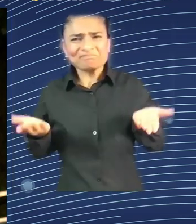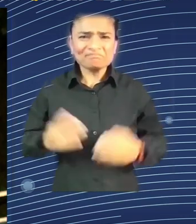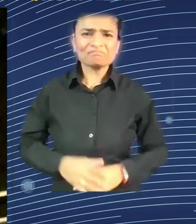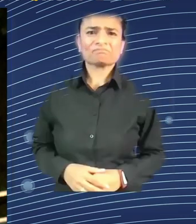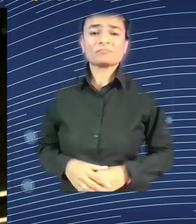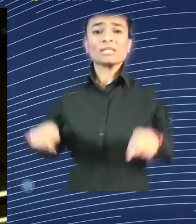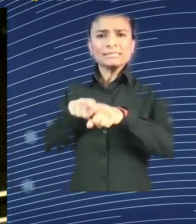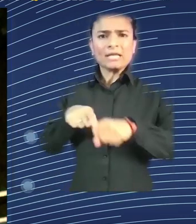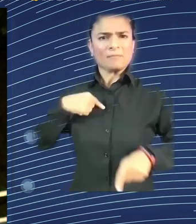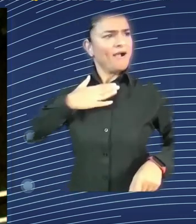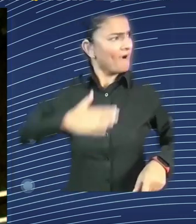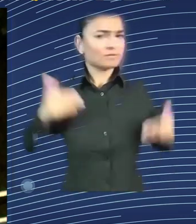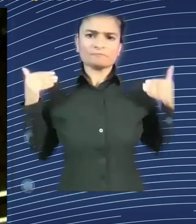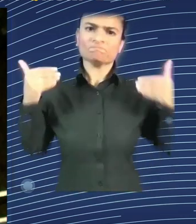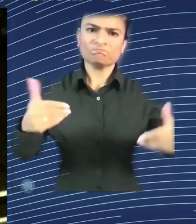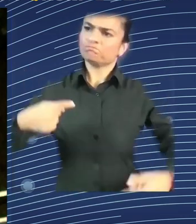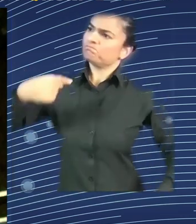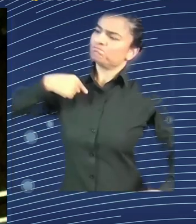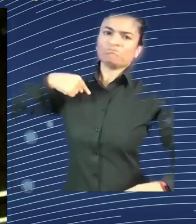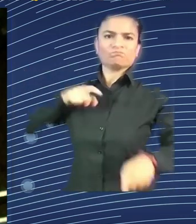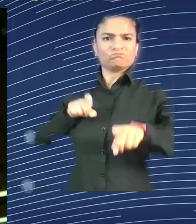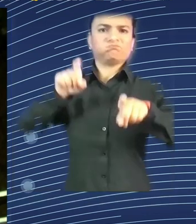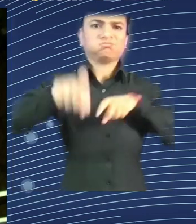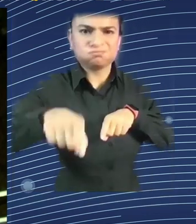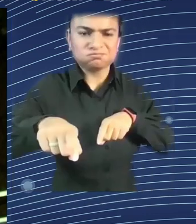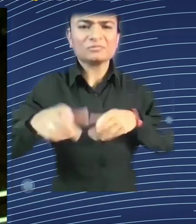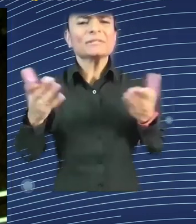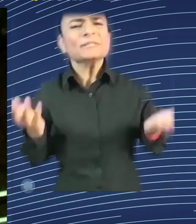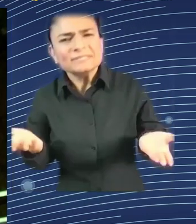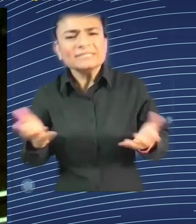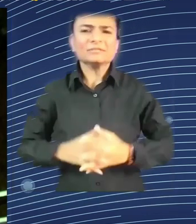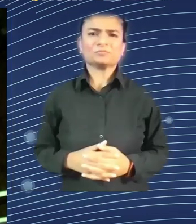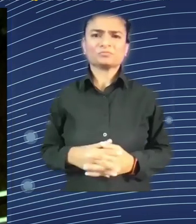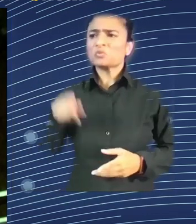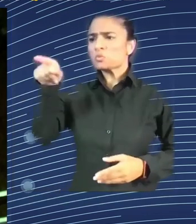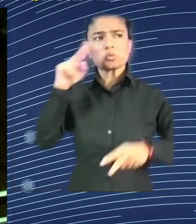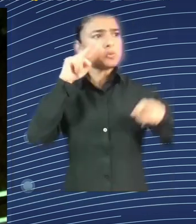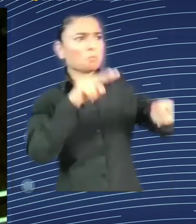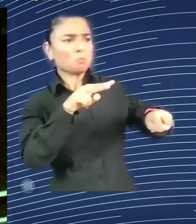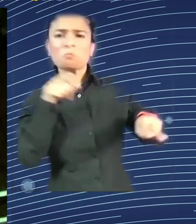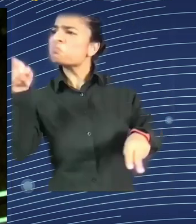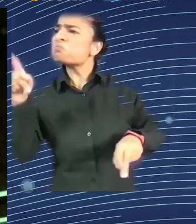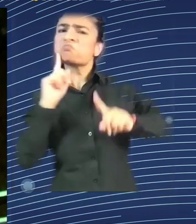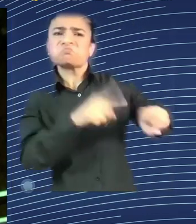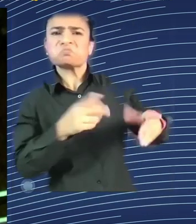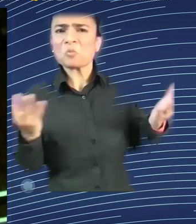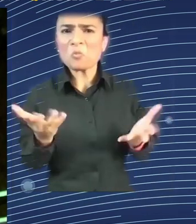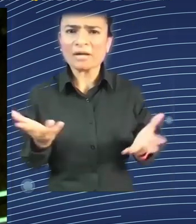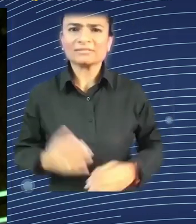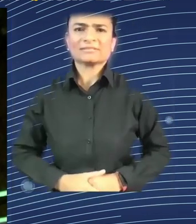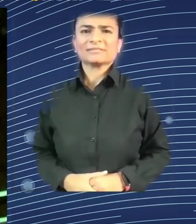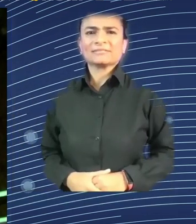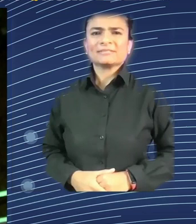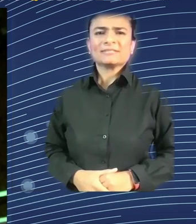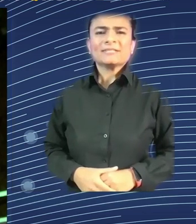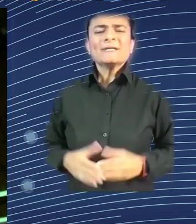that in some areas indeed, Europe has been lagging behind. It's other elements coming on that.